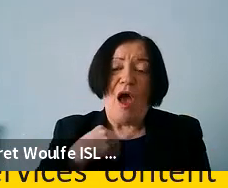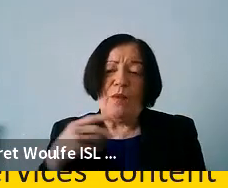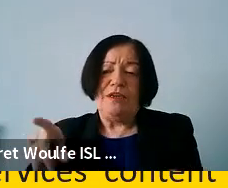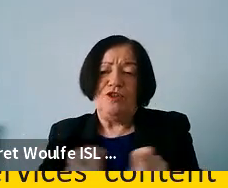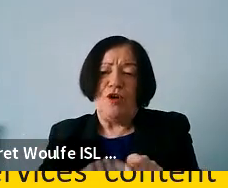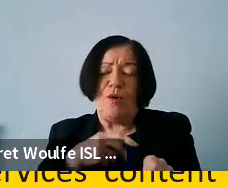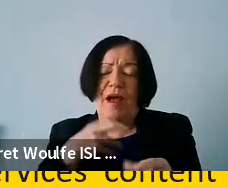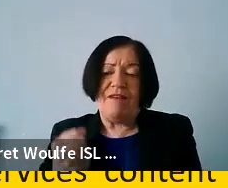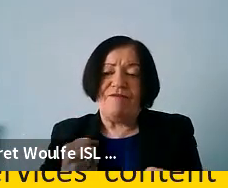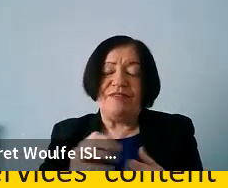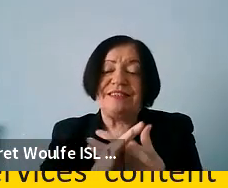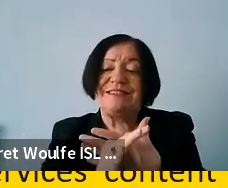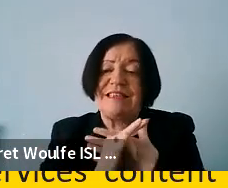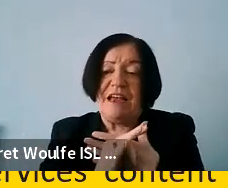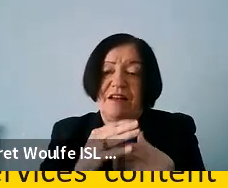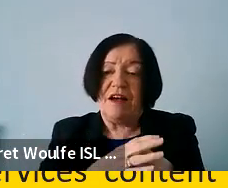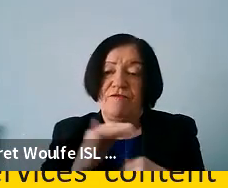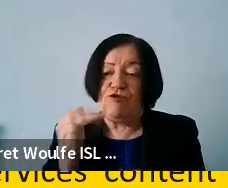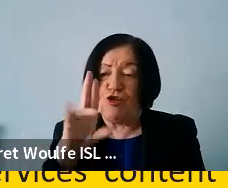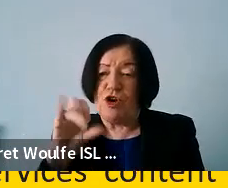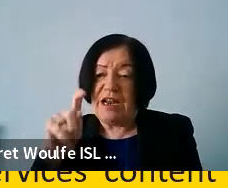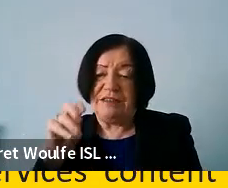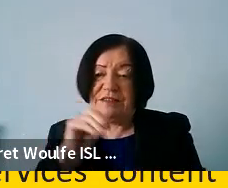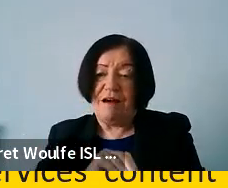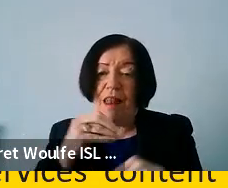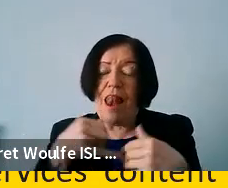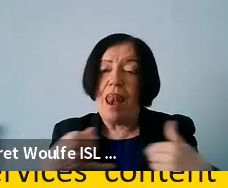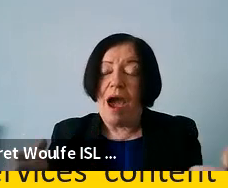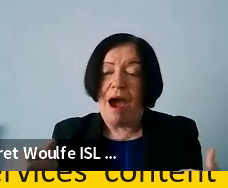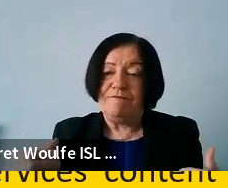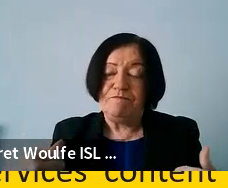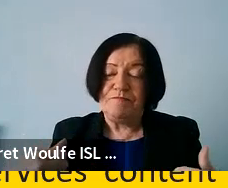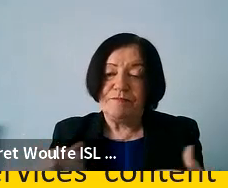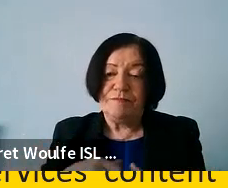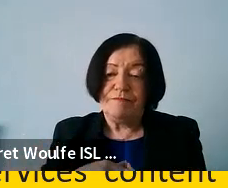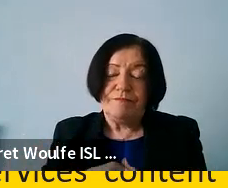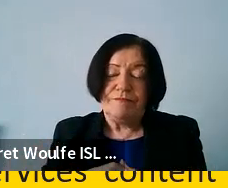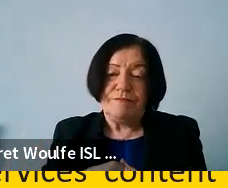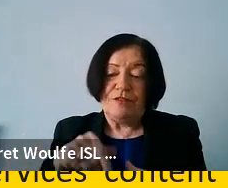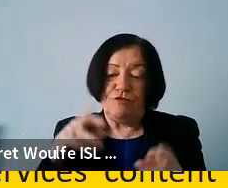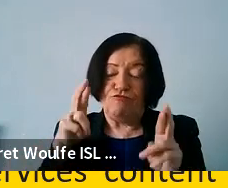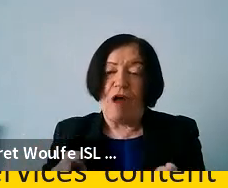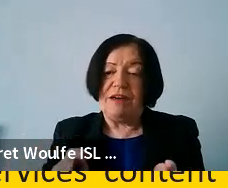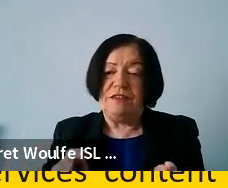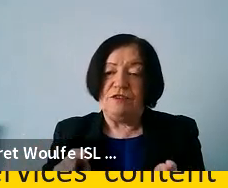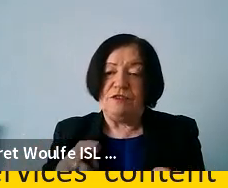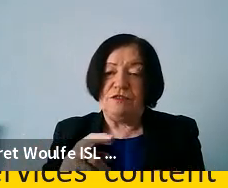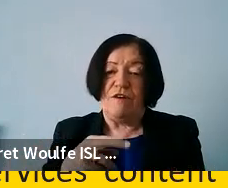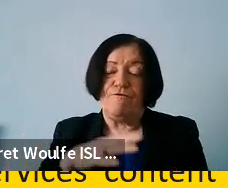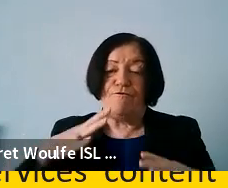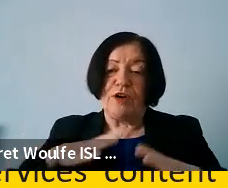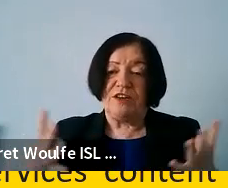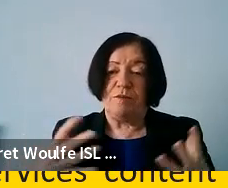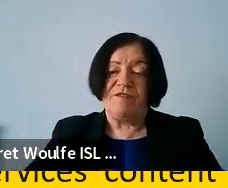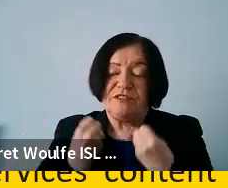the safety of journalists online because, you know, the right to a freedom of